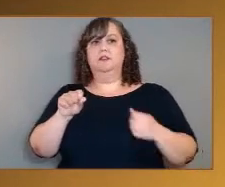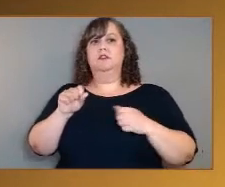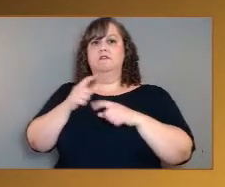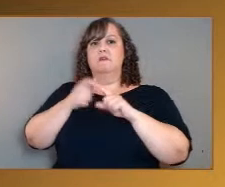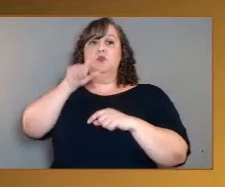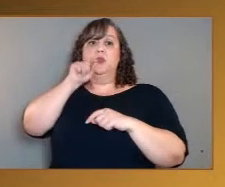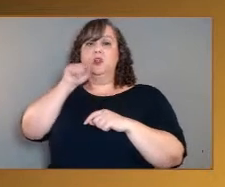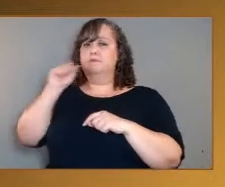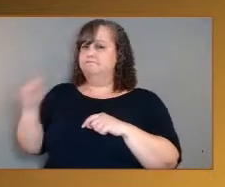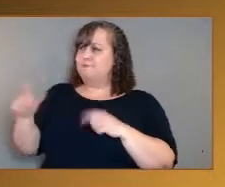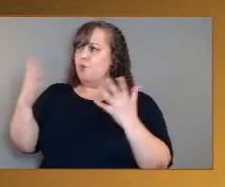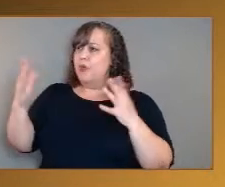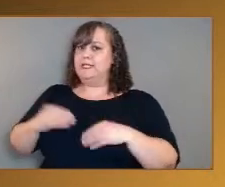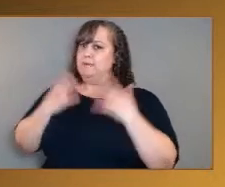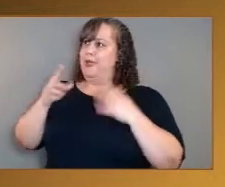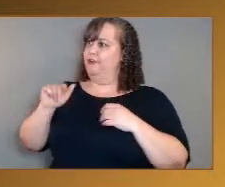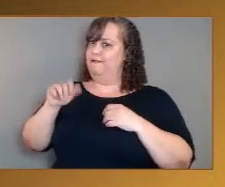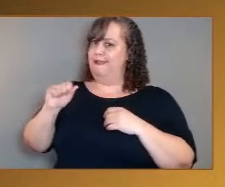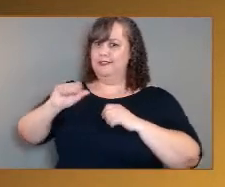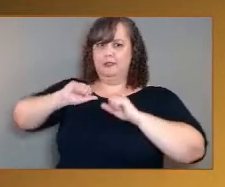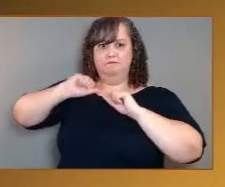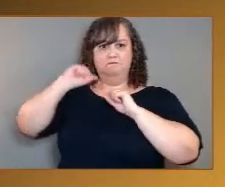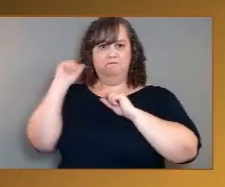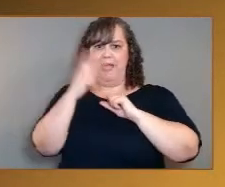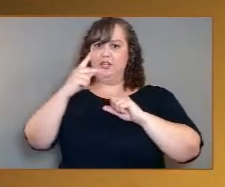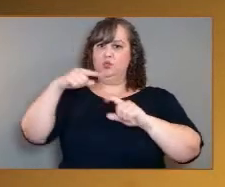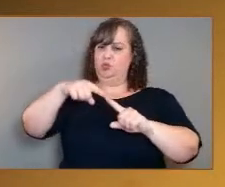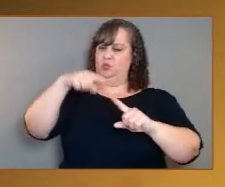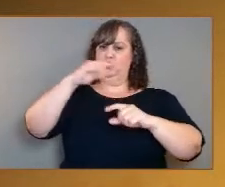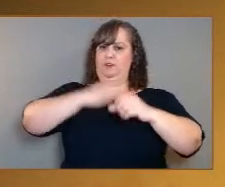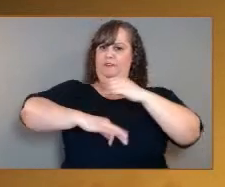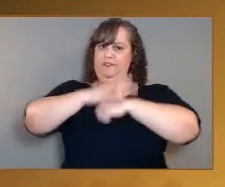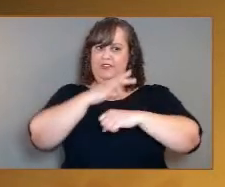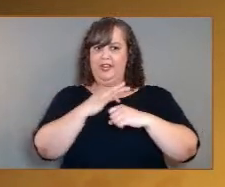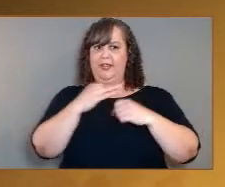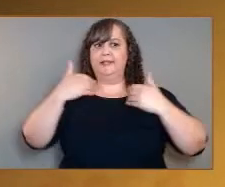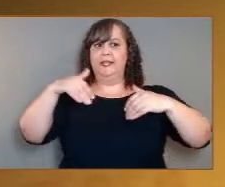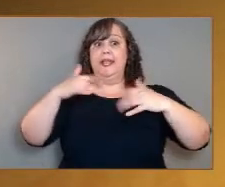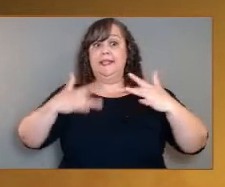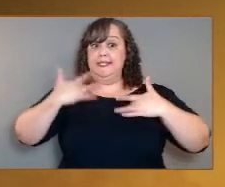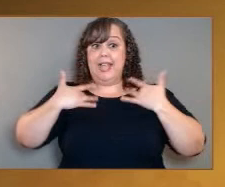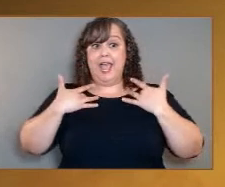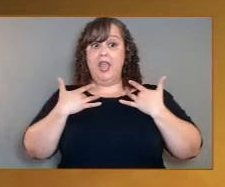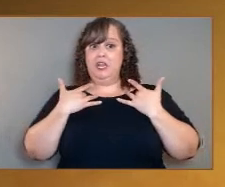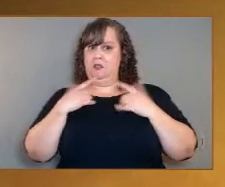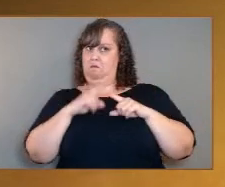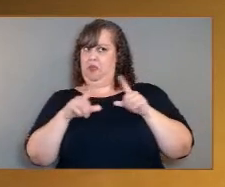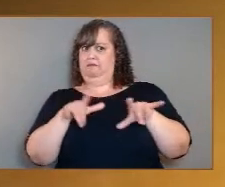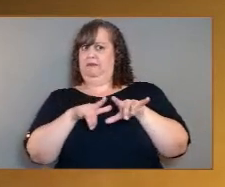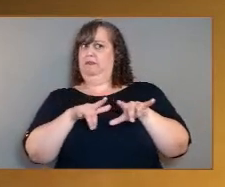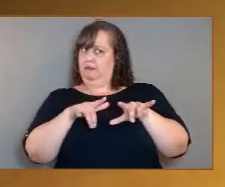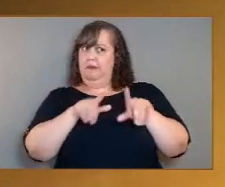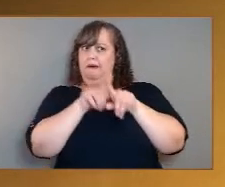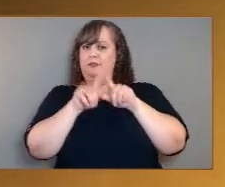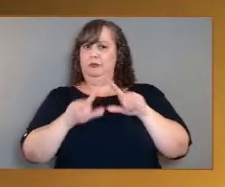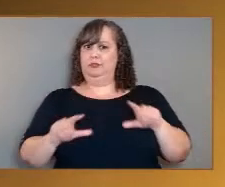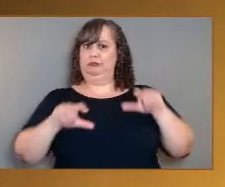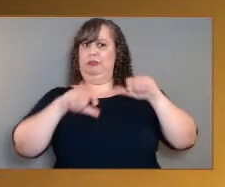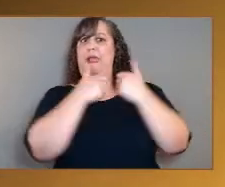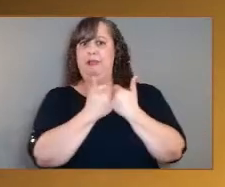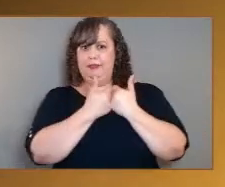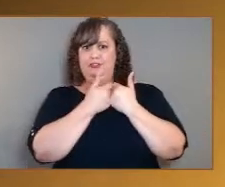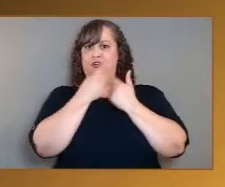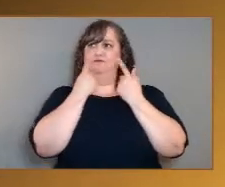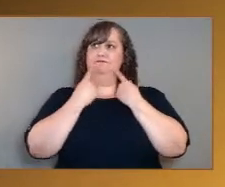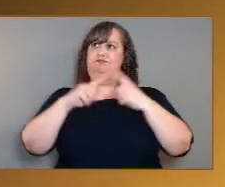At the same time, it's very challenging to accomplish this hottest planet destination. What are your thoughts? Why do you think we're inspired to go back to